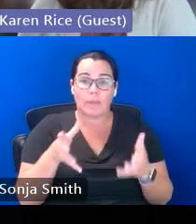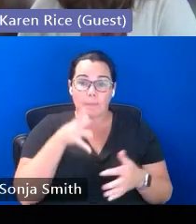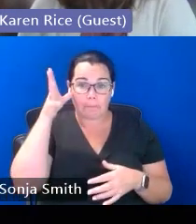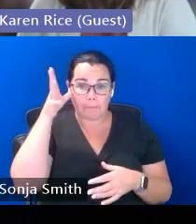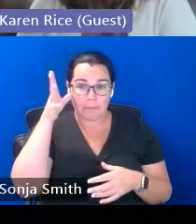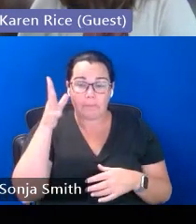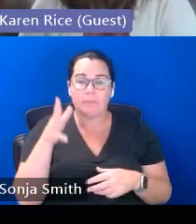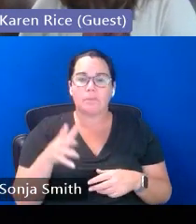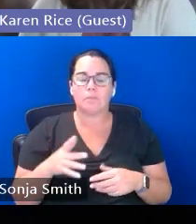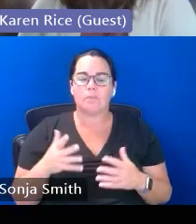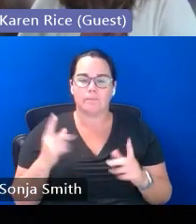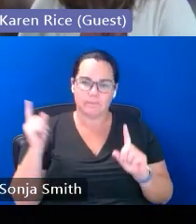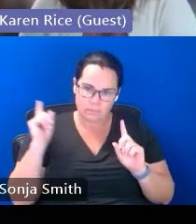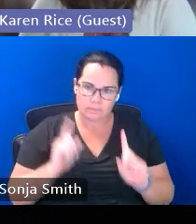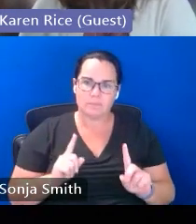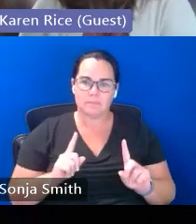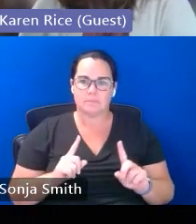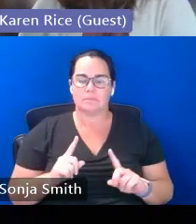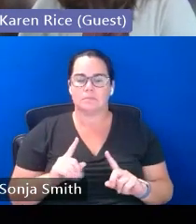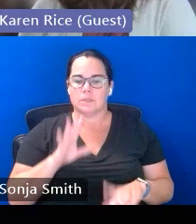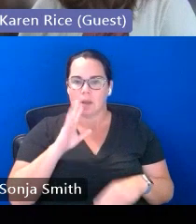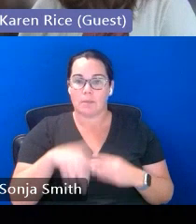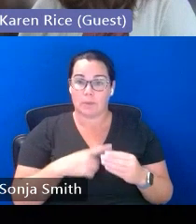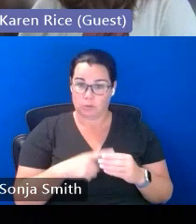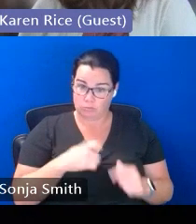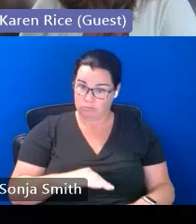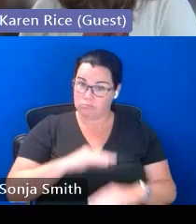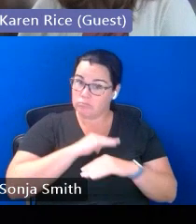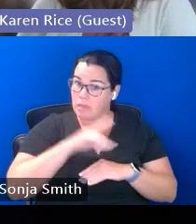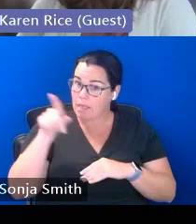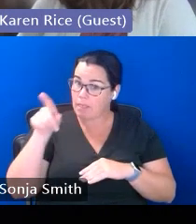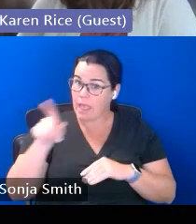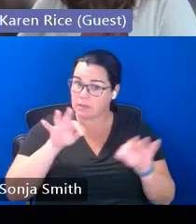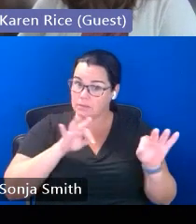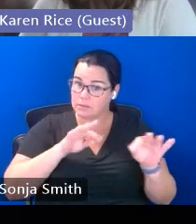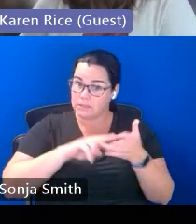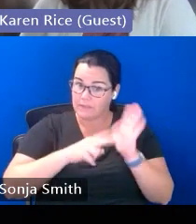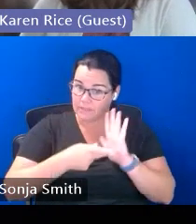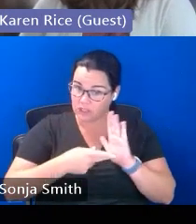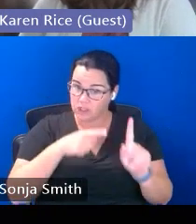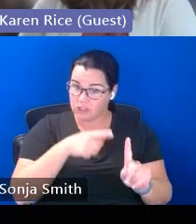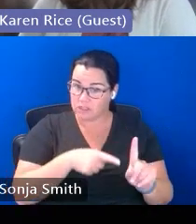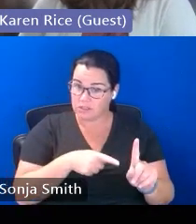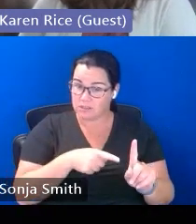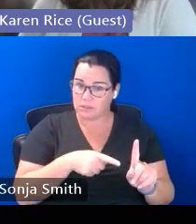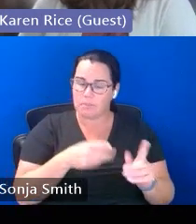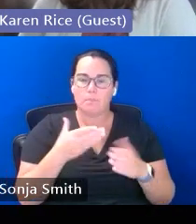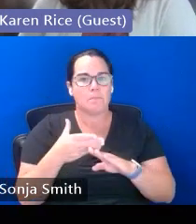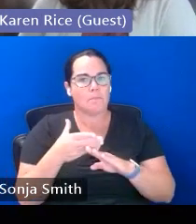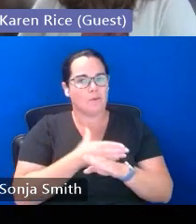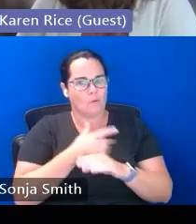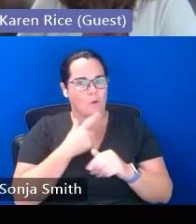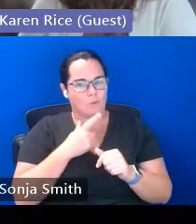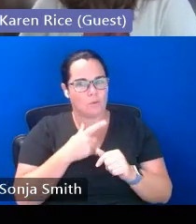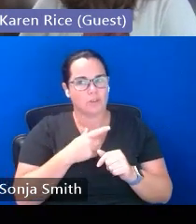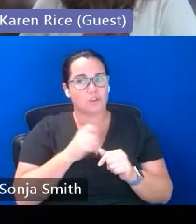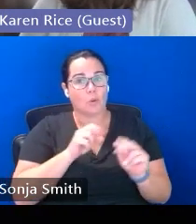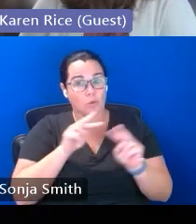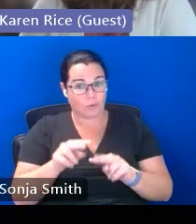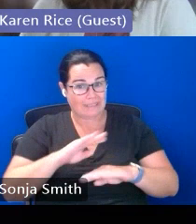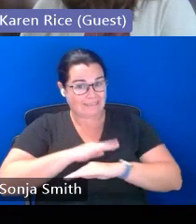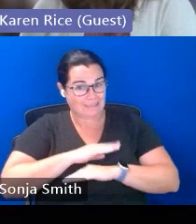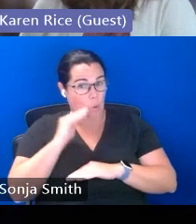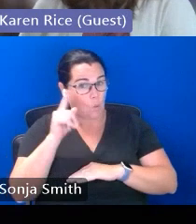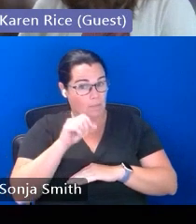want to start with whether or not they meet that definition under mckinney-bento before we're looking at whether or not they're with a parent or legal guardian so